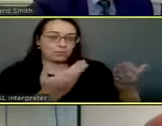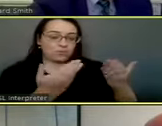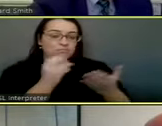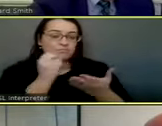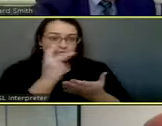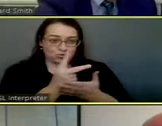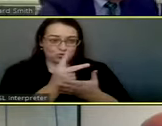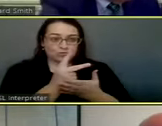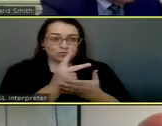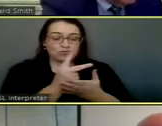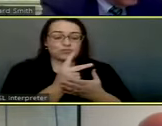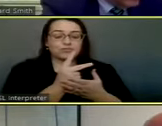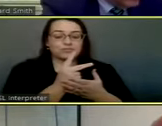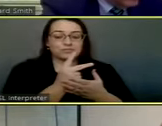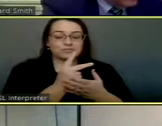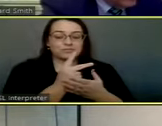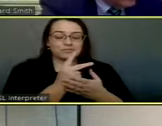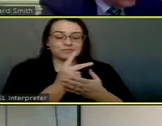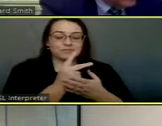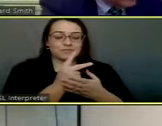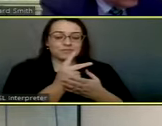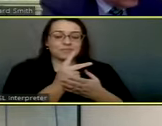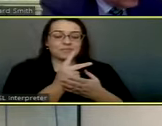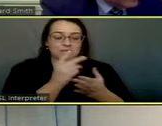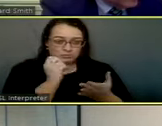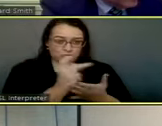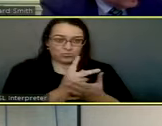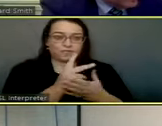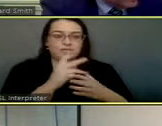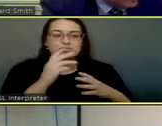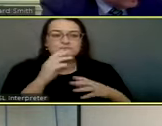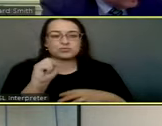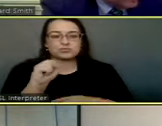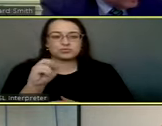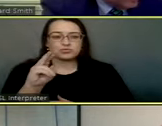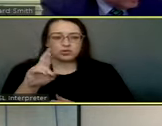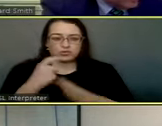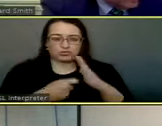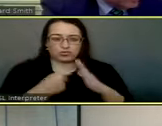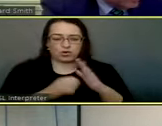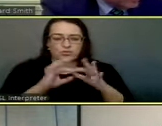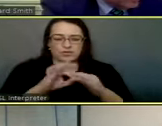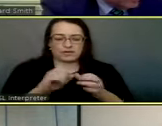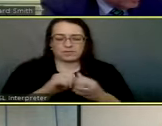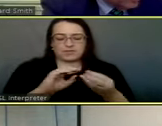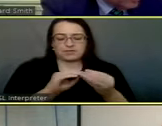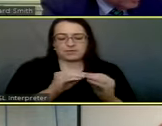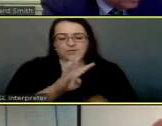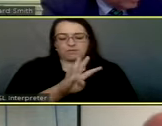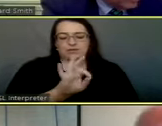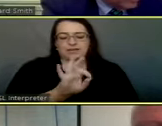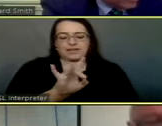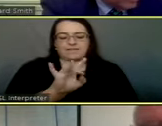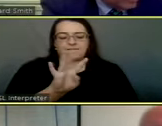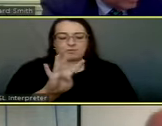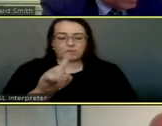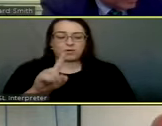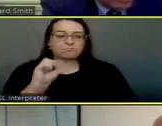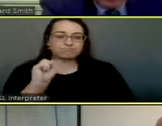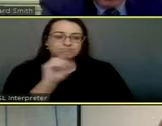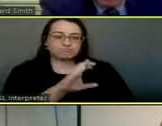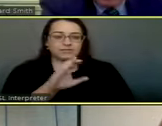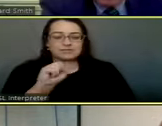approve the resolution approving the surcharge related to docket number 49831 submitted by